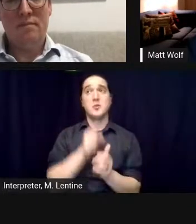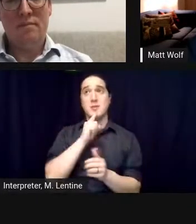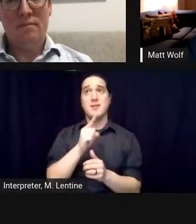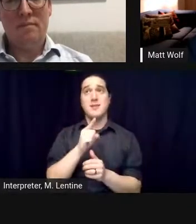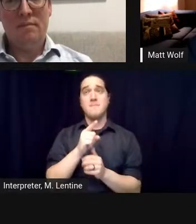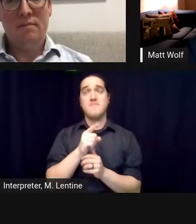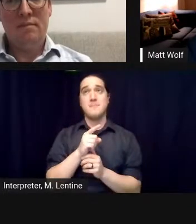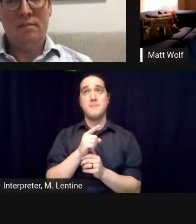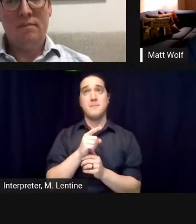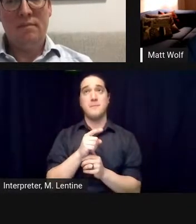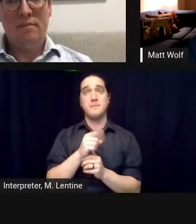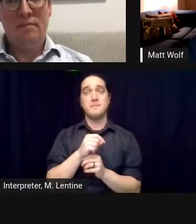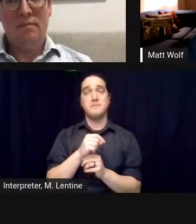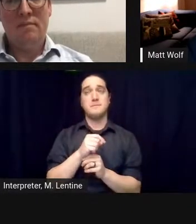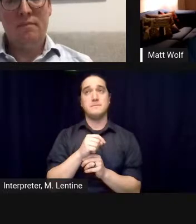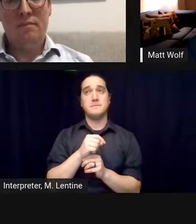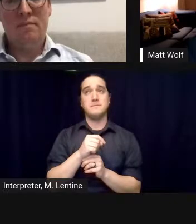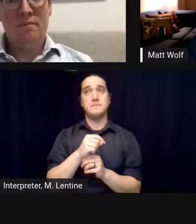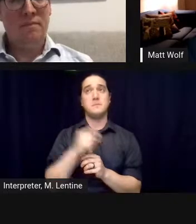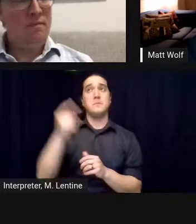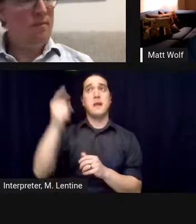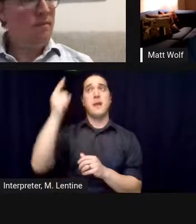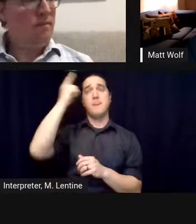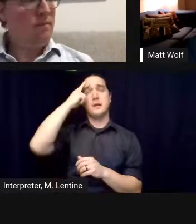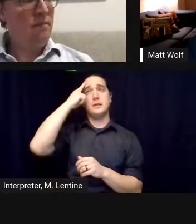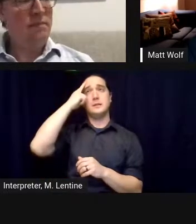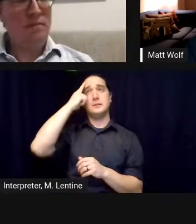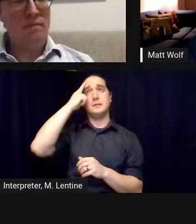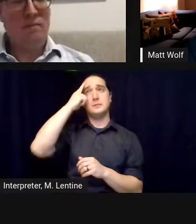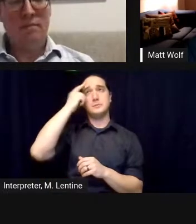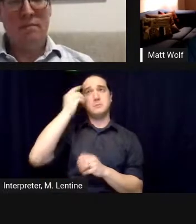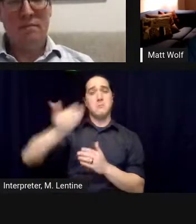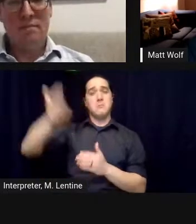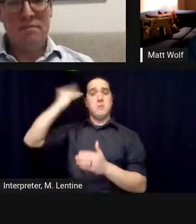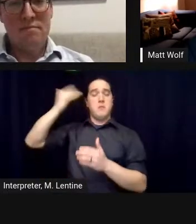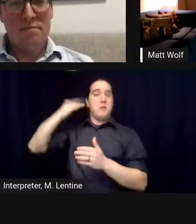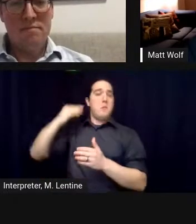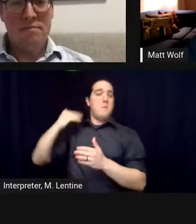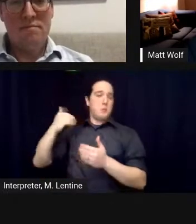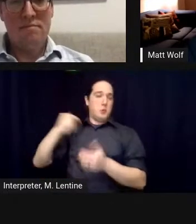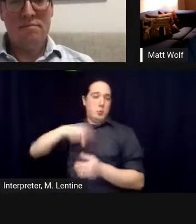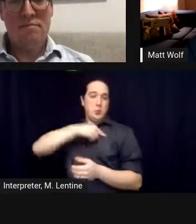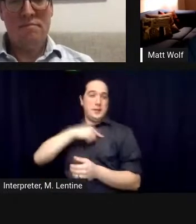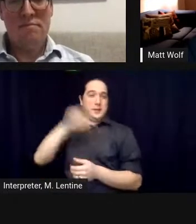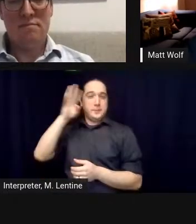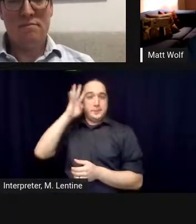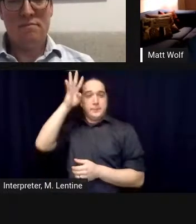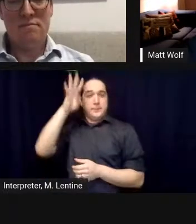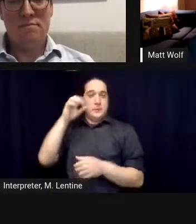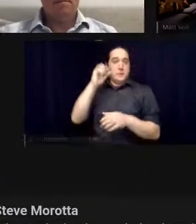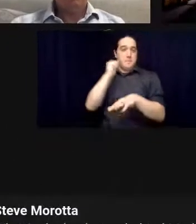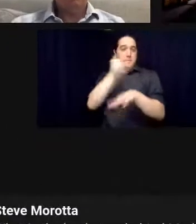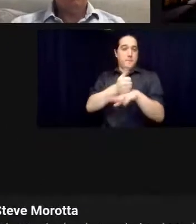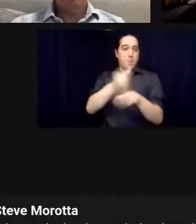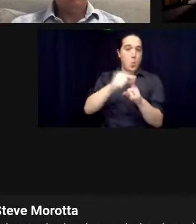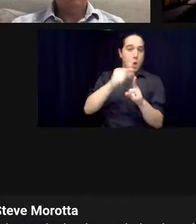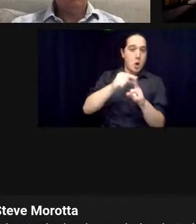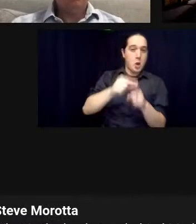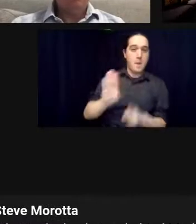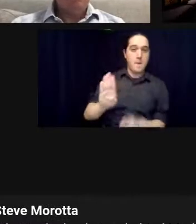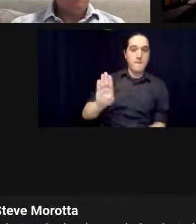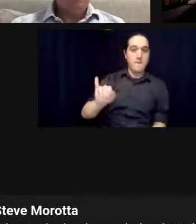is that to be a biospherian and we chose that word carefully carefully with the idea that eventually uh